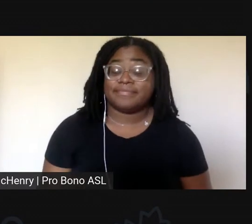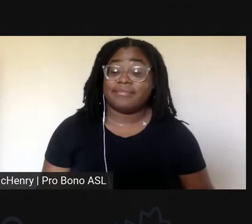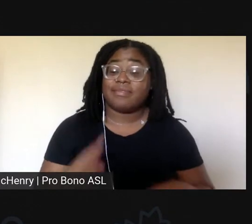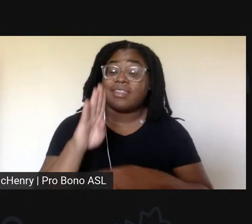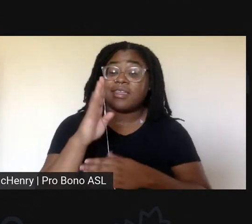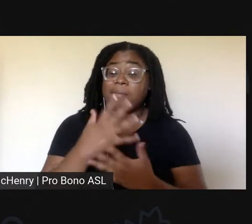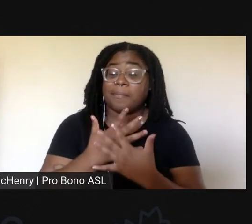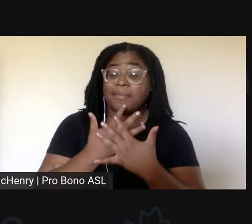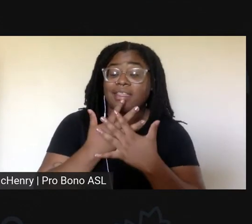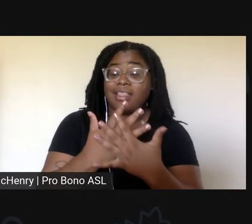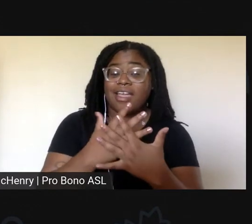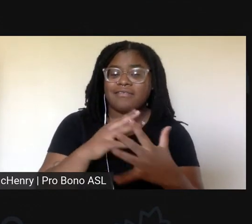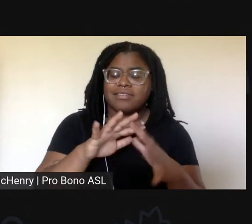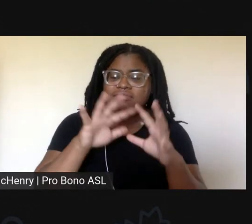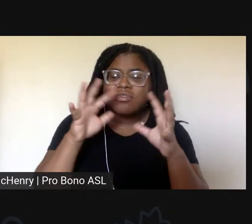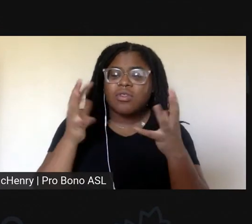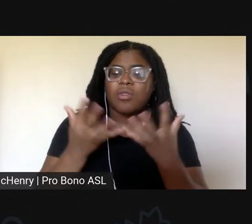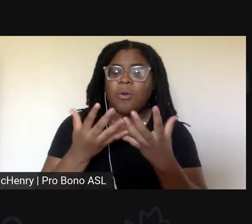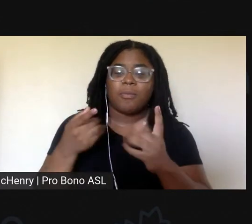mission